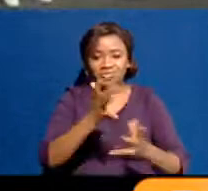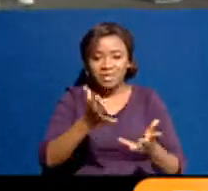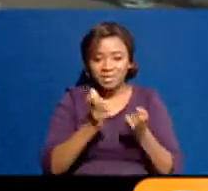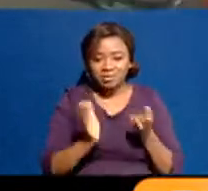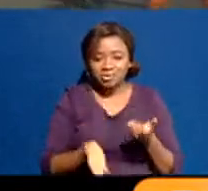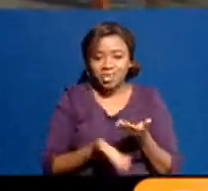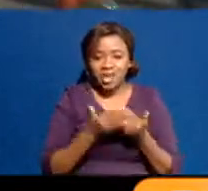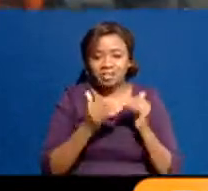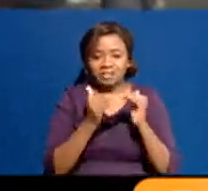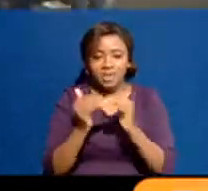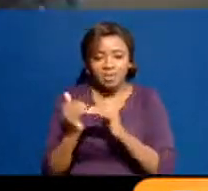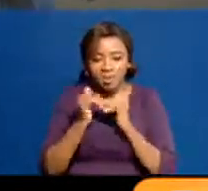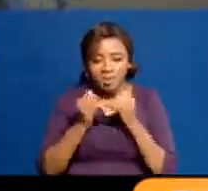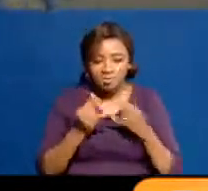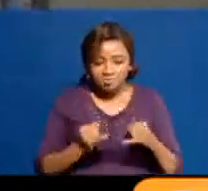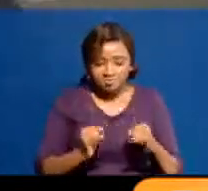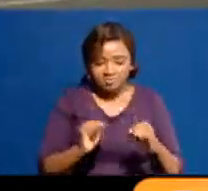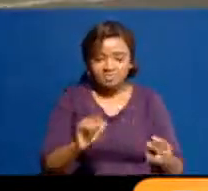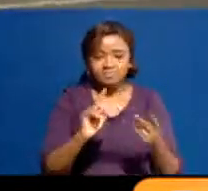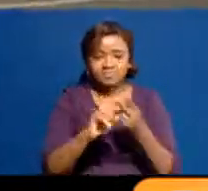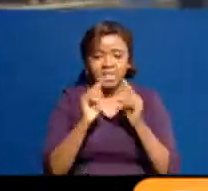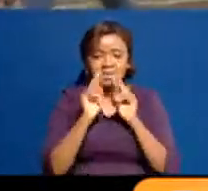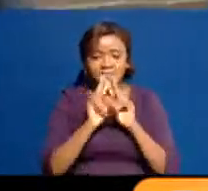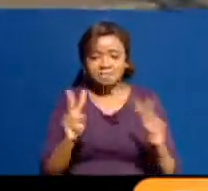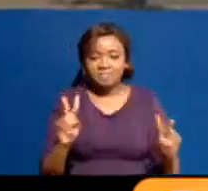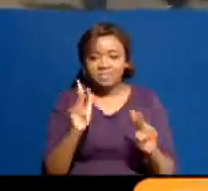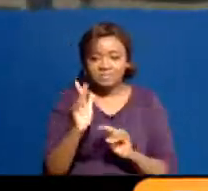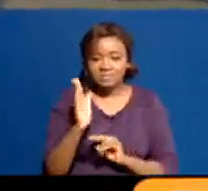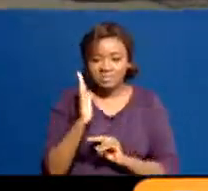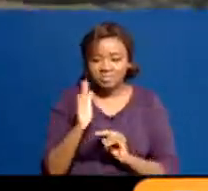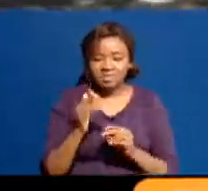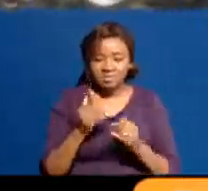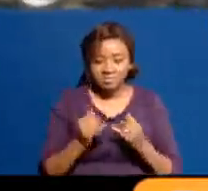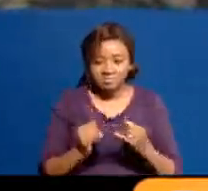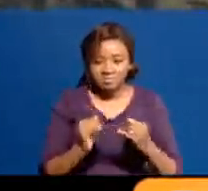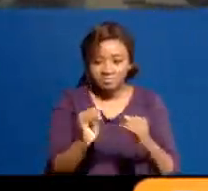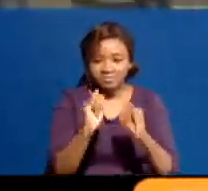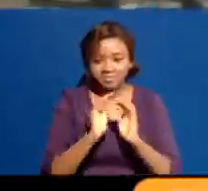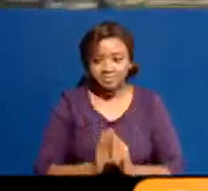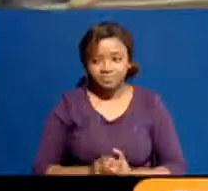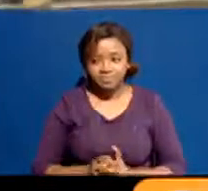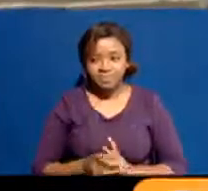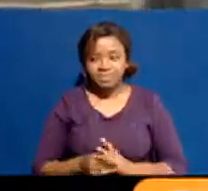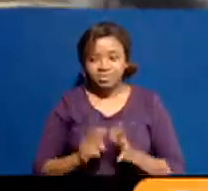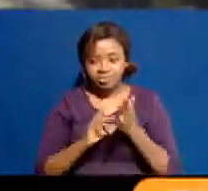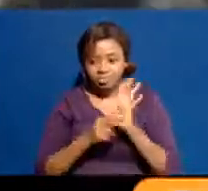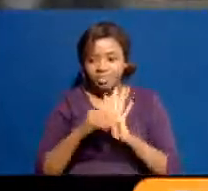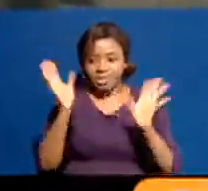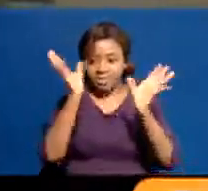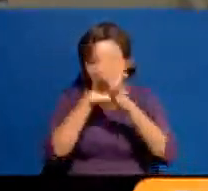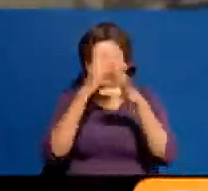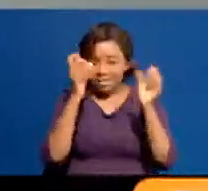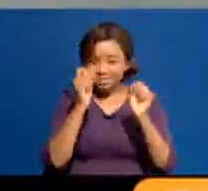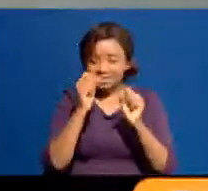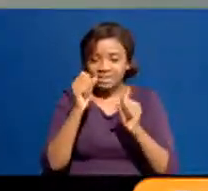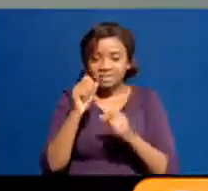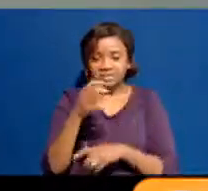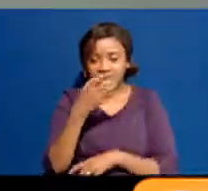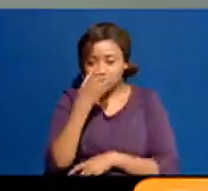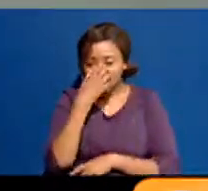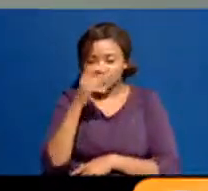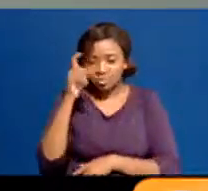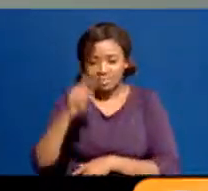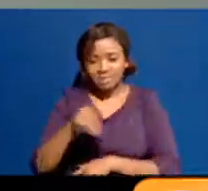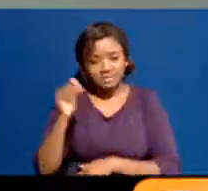needs to happen? The president needs to change tact overnight. Needs to come out, reach out to Raila and say,